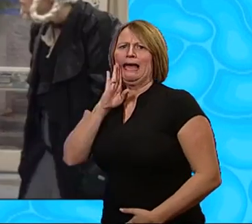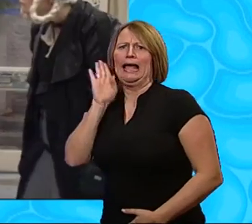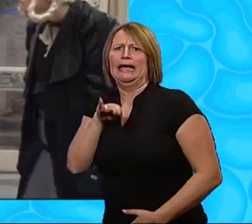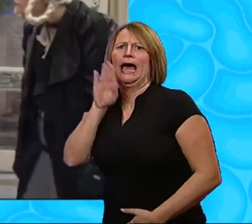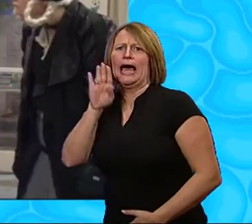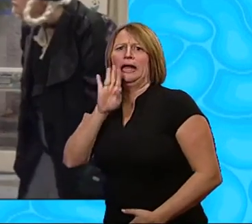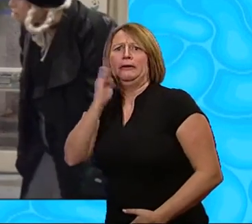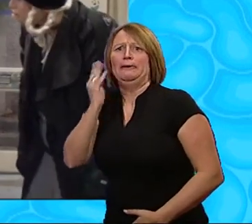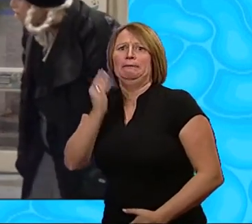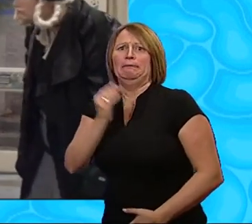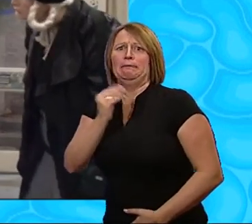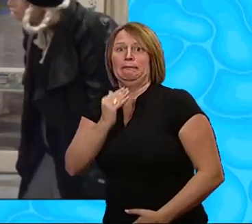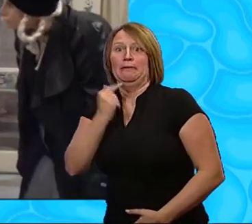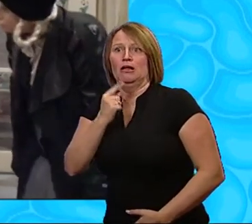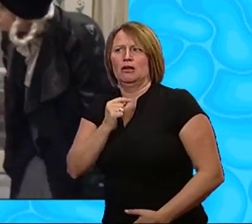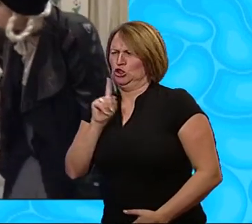Excuse me